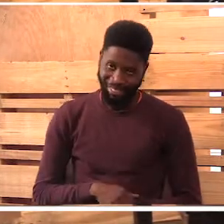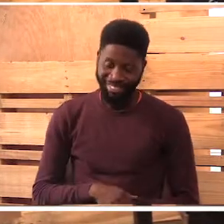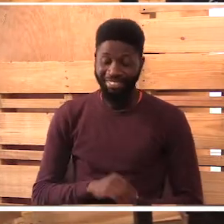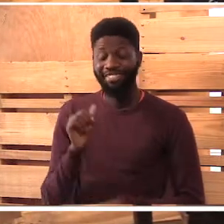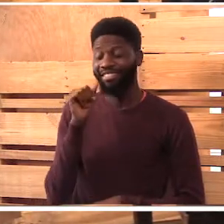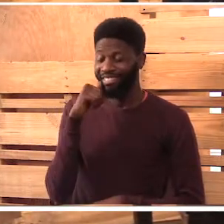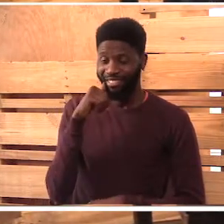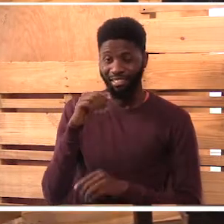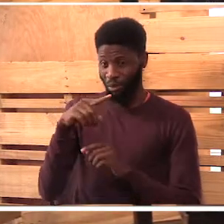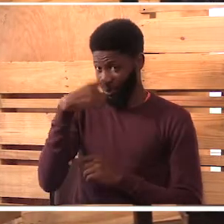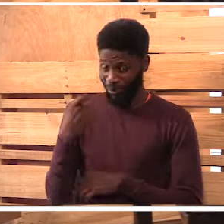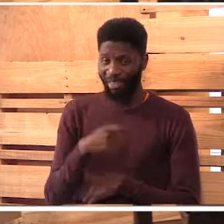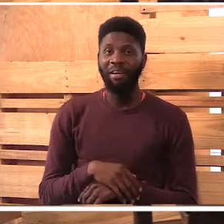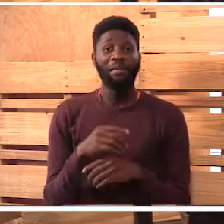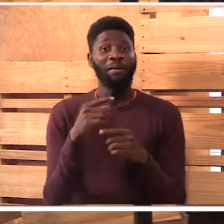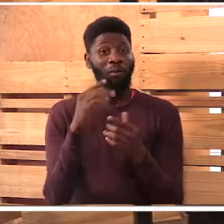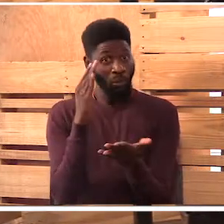nice question. In fact,